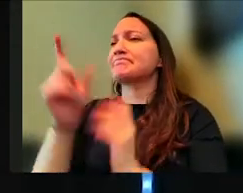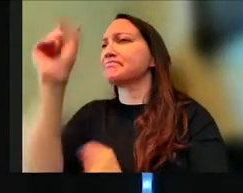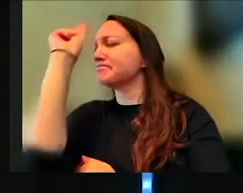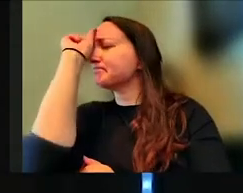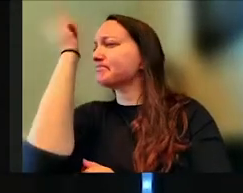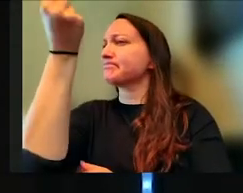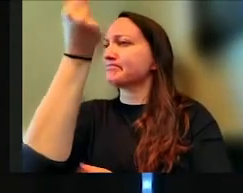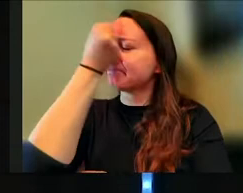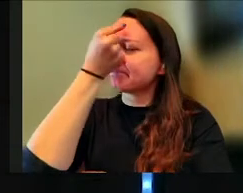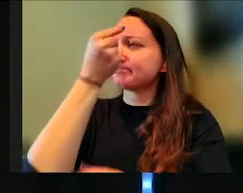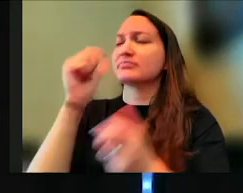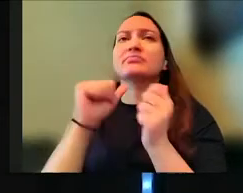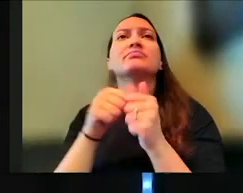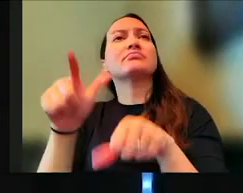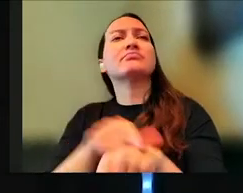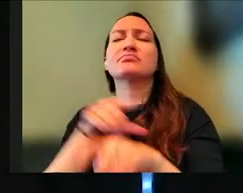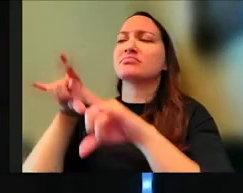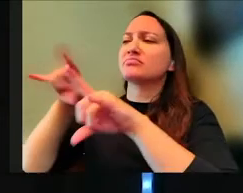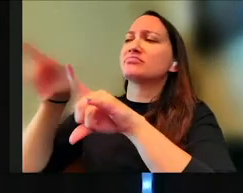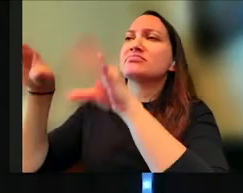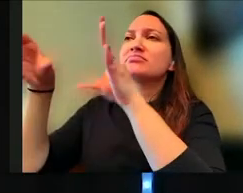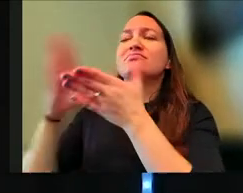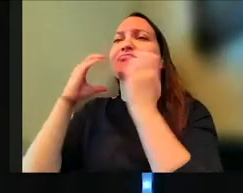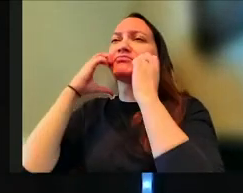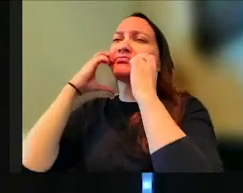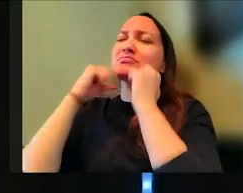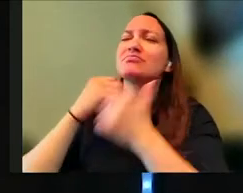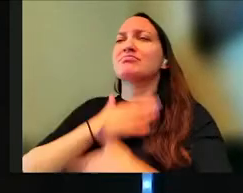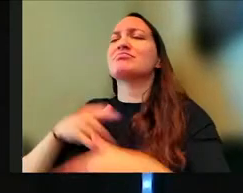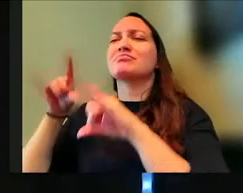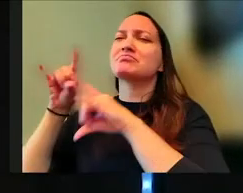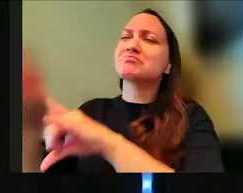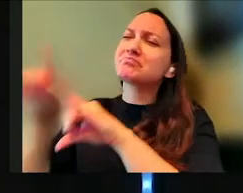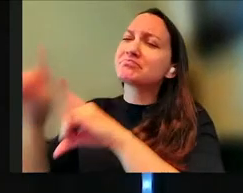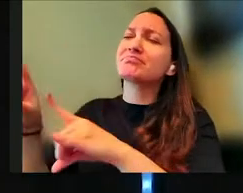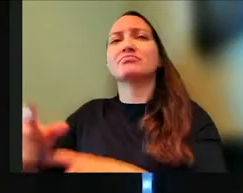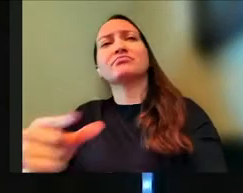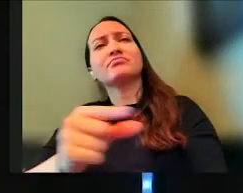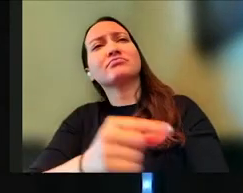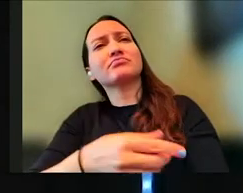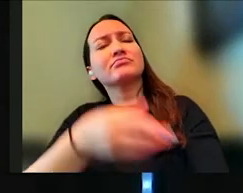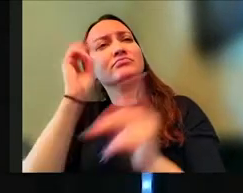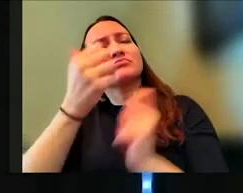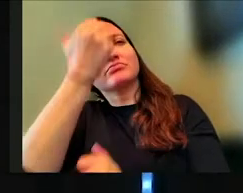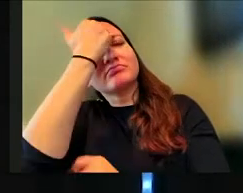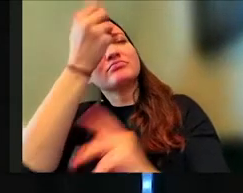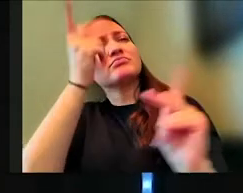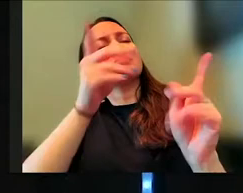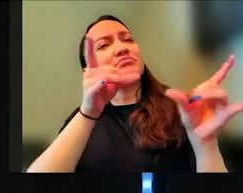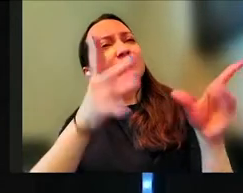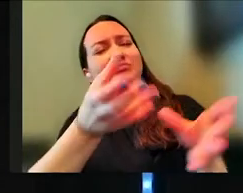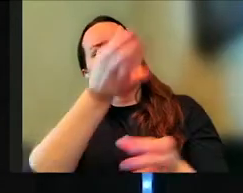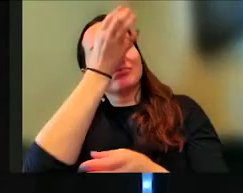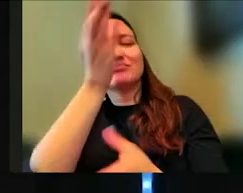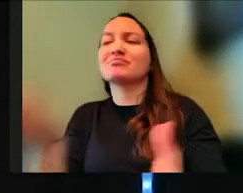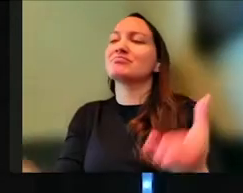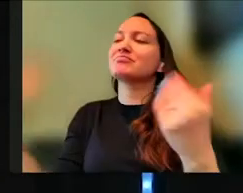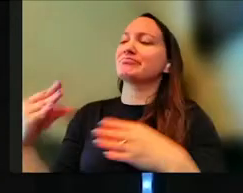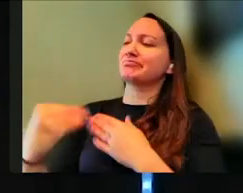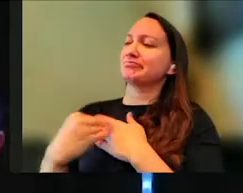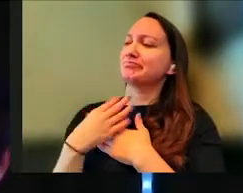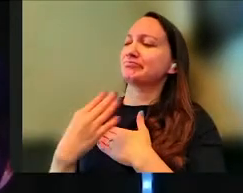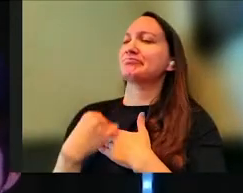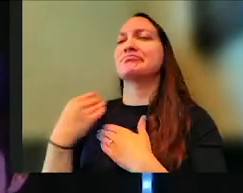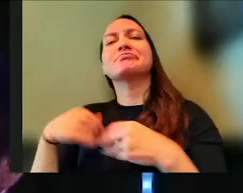How long will you mockers relish your mocking? How long will you fools hate knowledge? Come and listen to my counsel. I'll